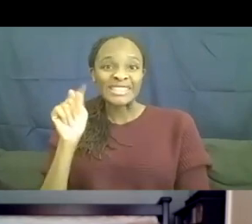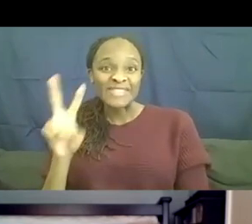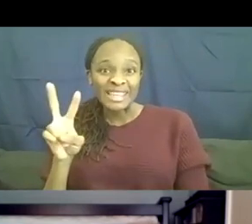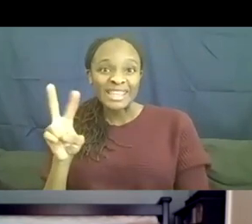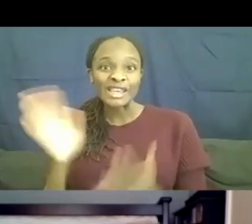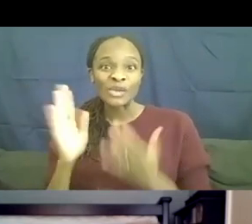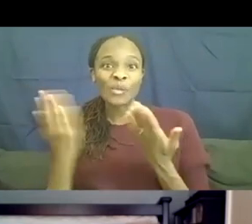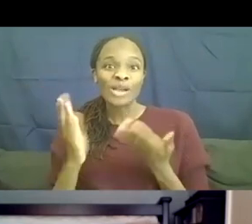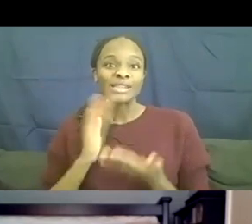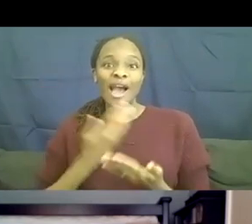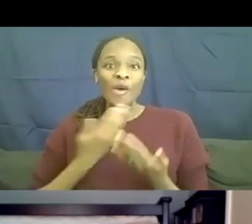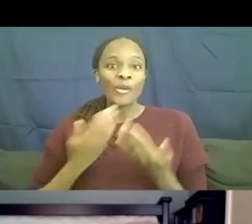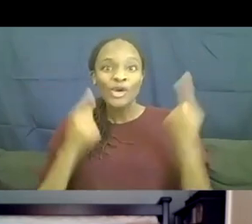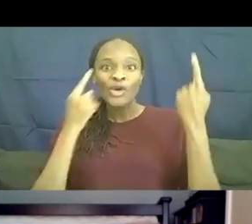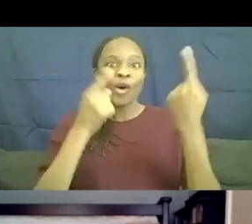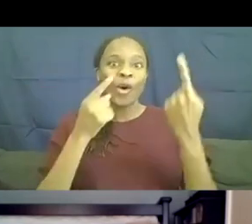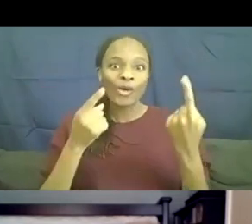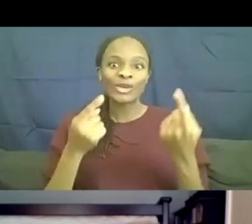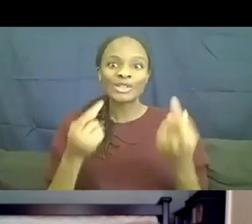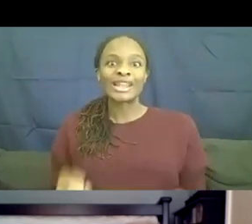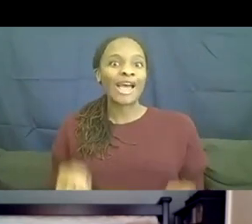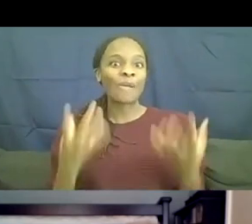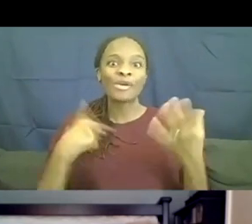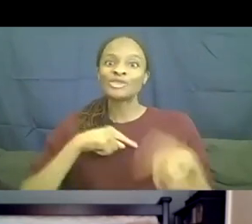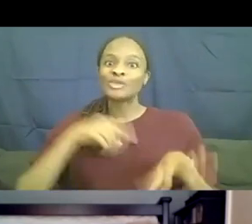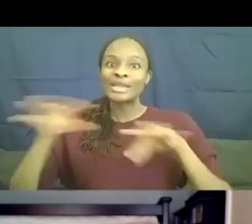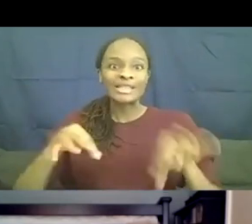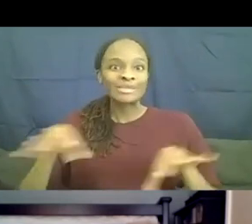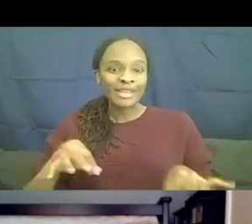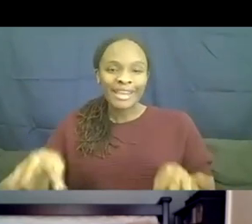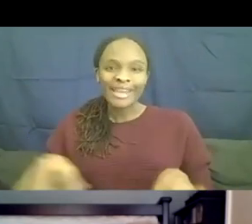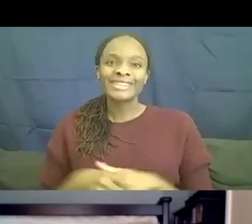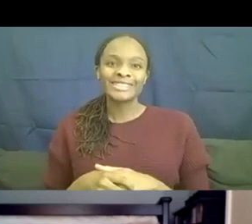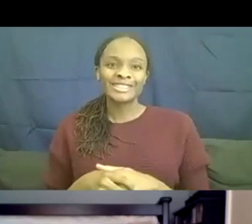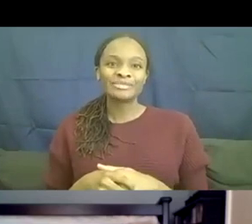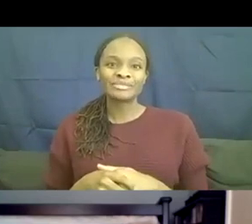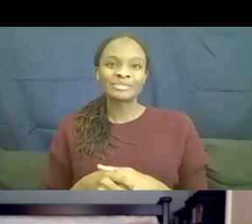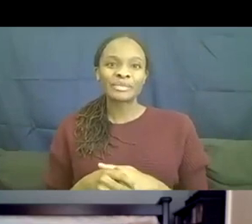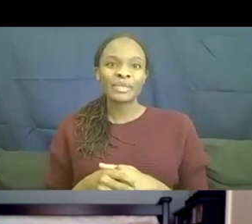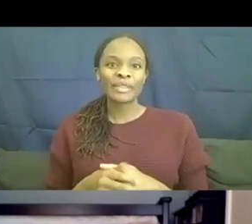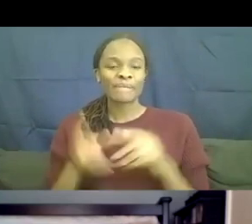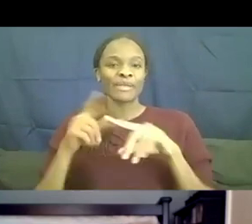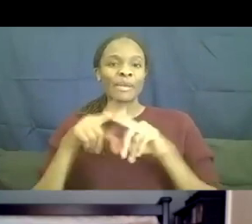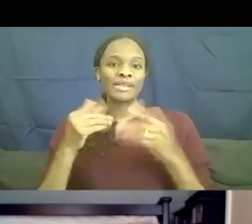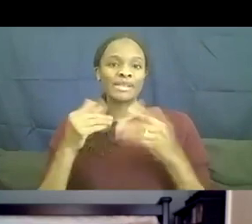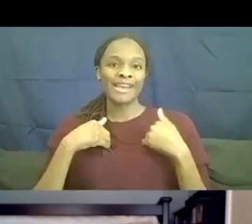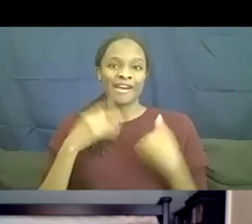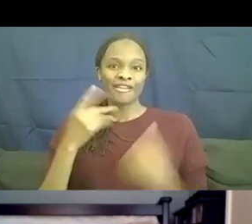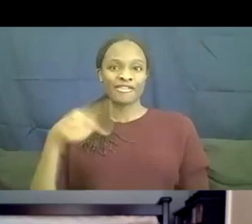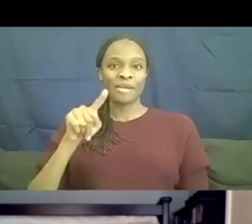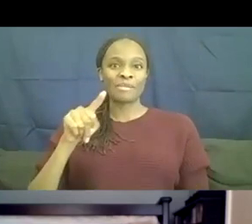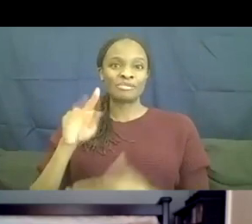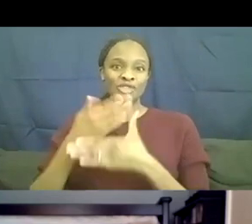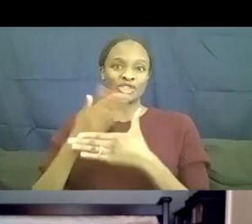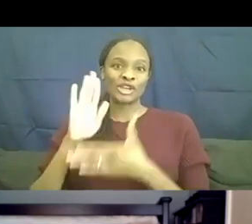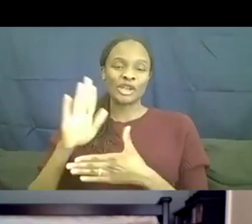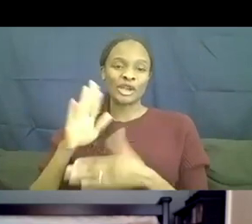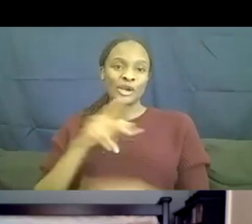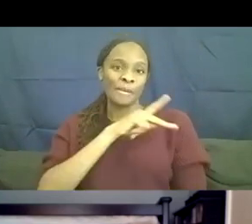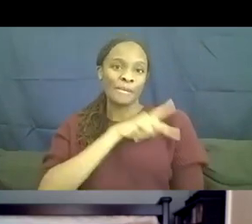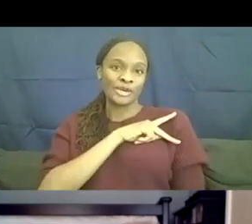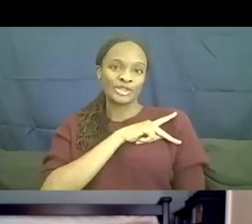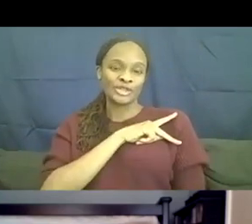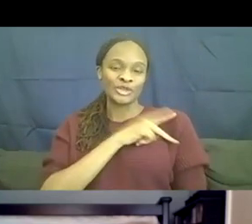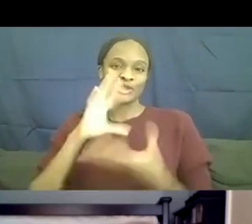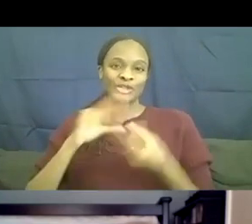were as much as we had explained to her, not to exploit them in any way, but to have them share their personal stories. We started finding that people were